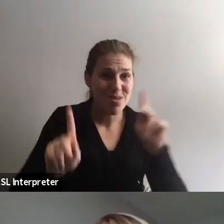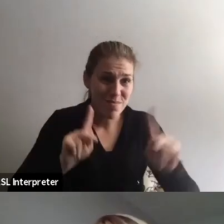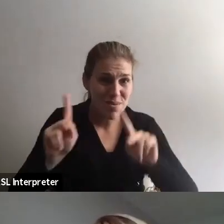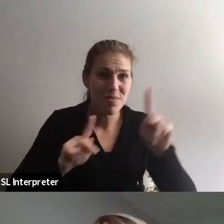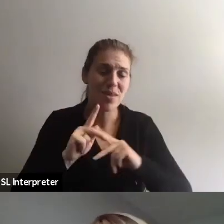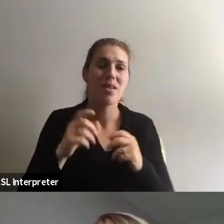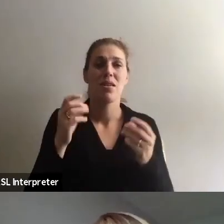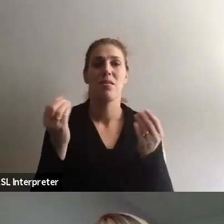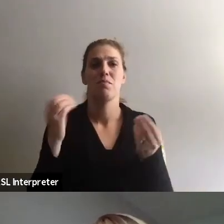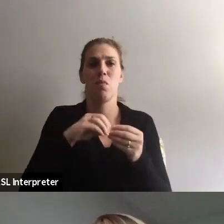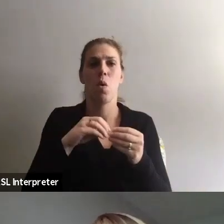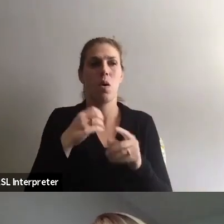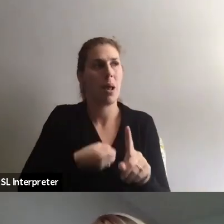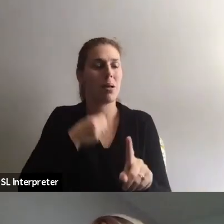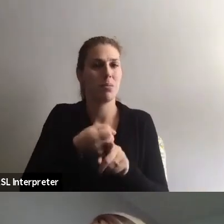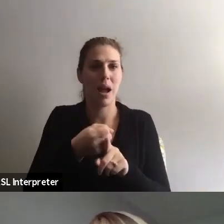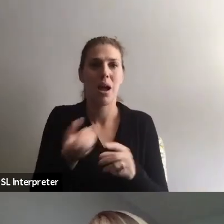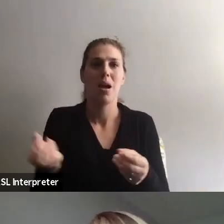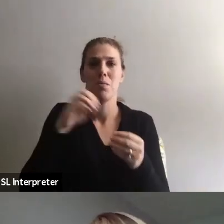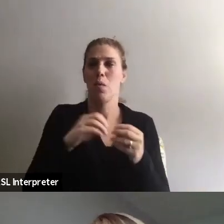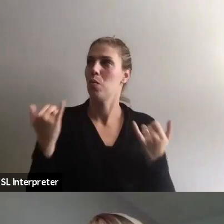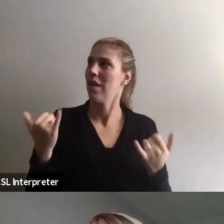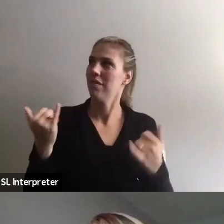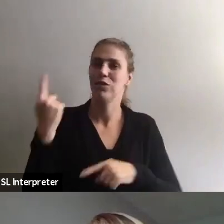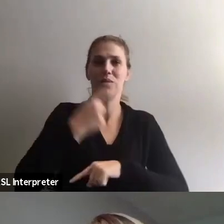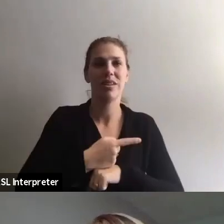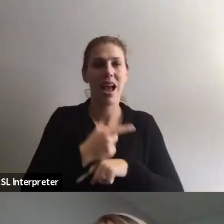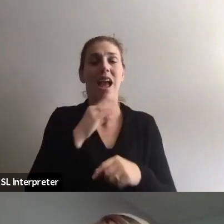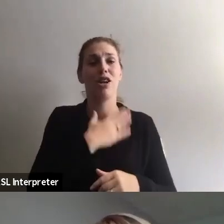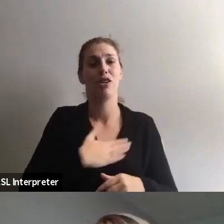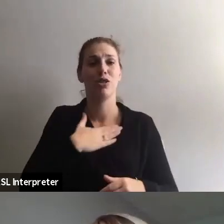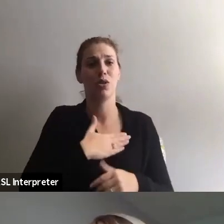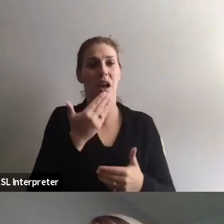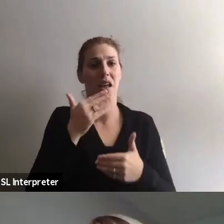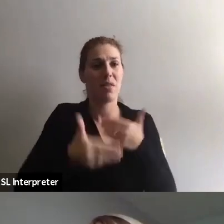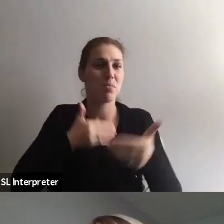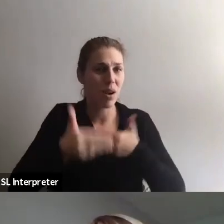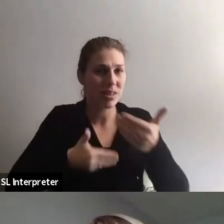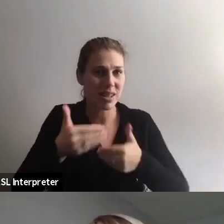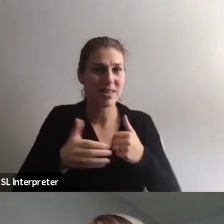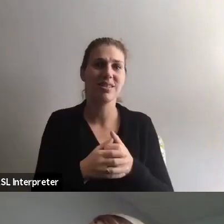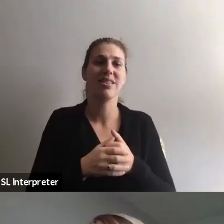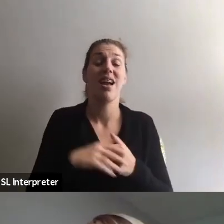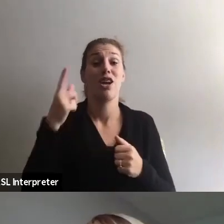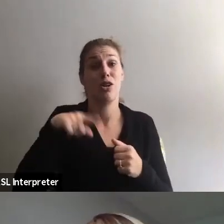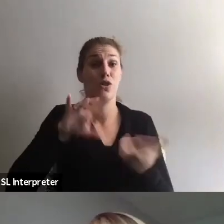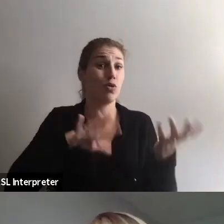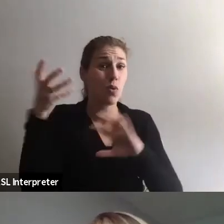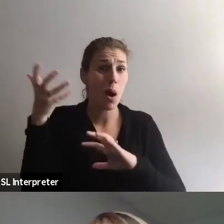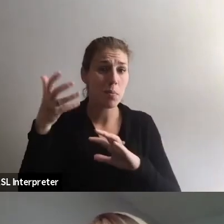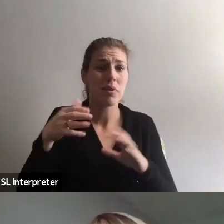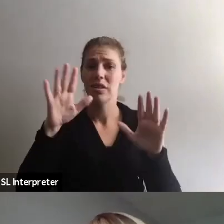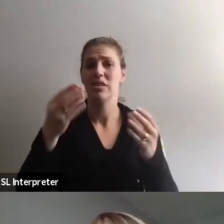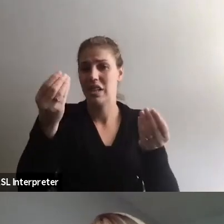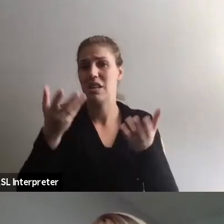make more meaning, be more relevant and enjoy the process. Um, and when you screw up, you can tell